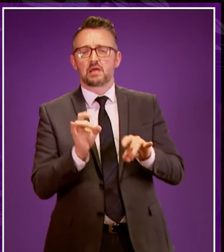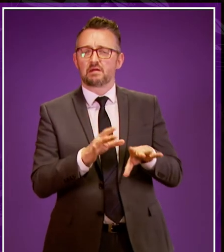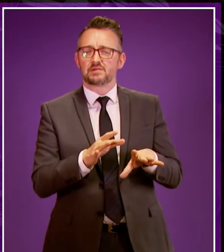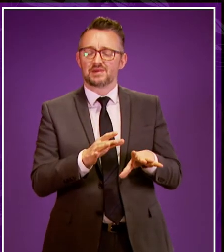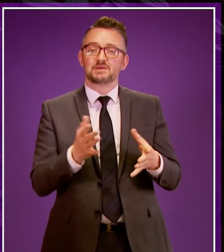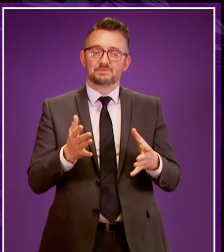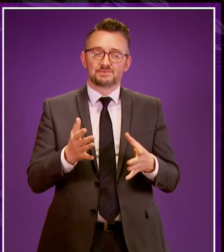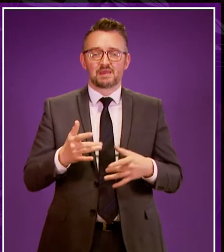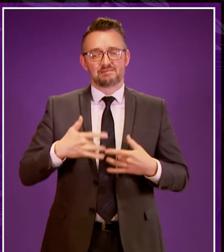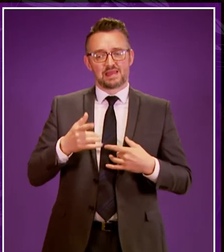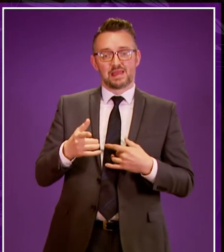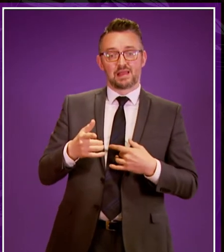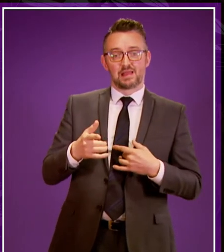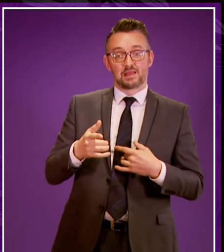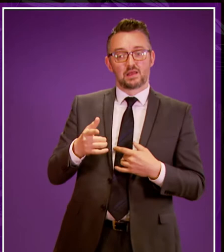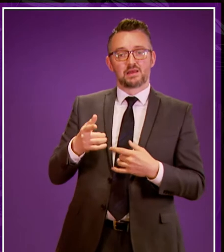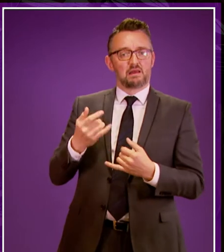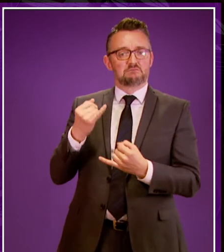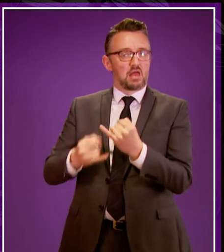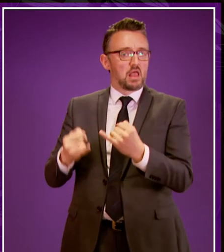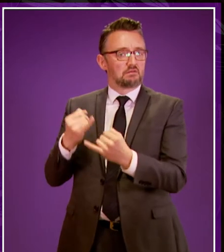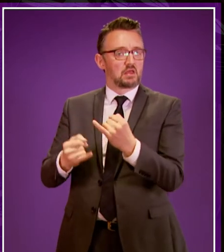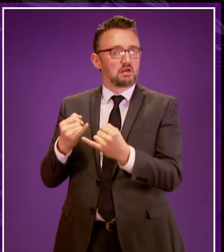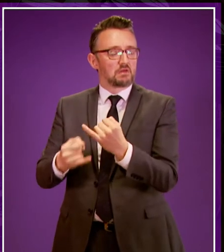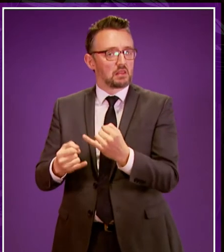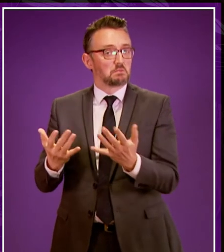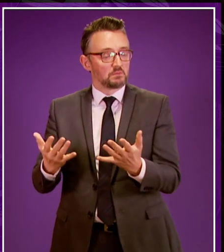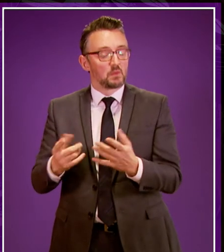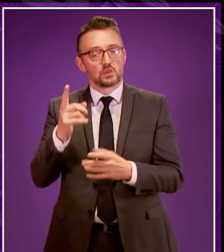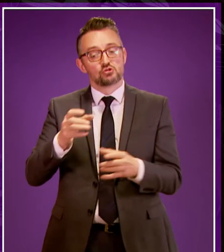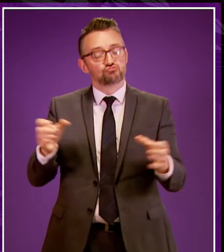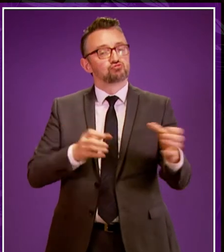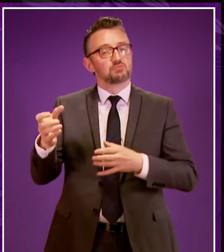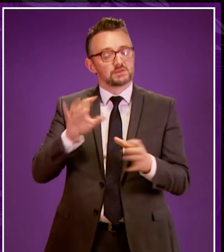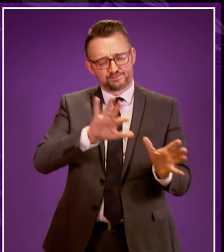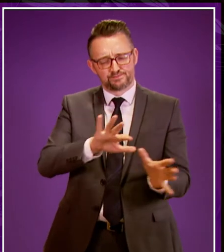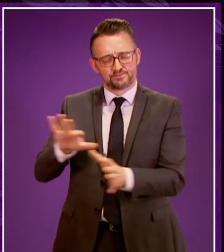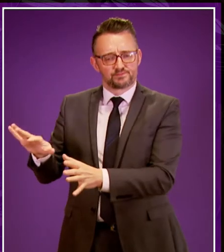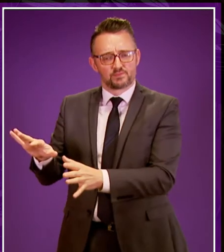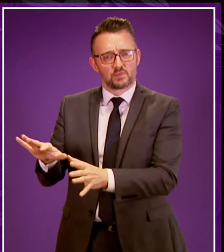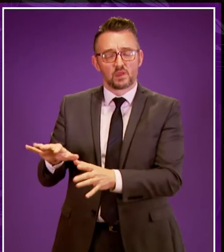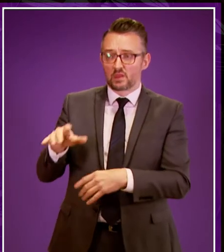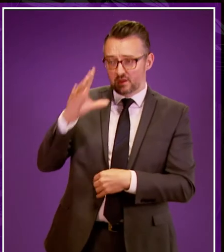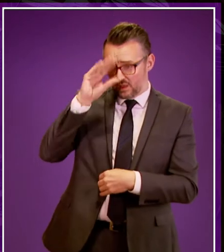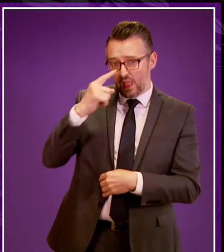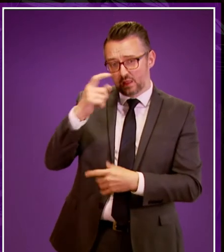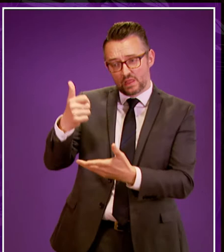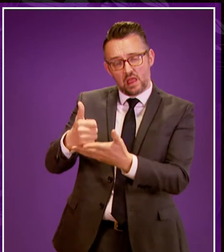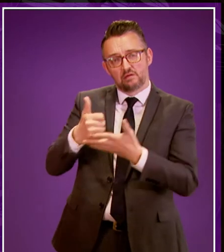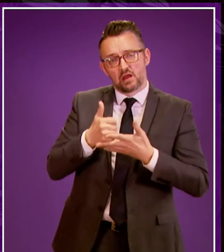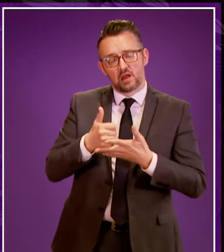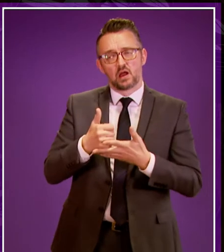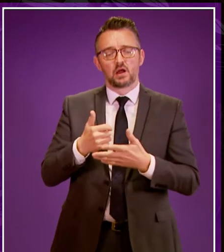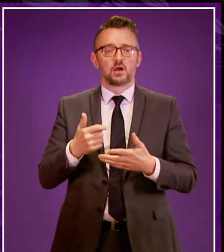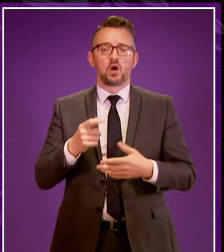certainly could be construed as being institutional failings. Setting aside recruitment, the Cabinet Secretary, can you advise what you are doing to